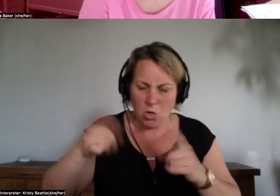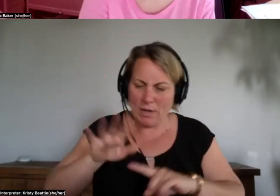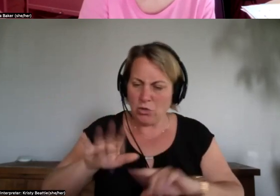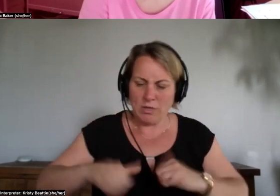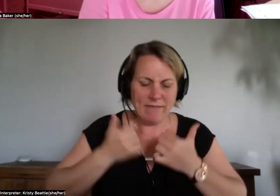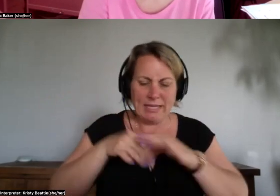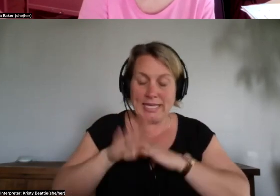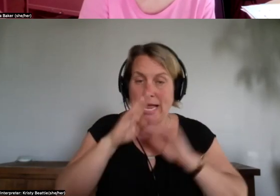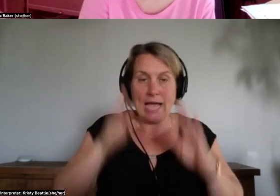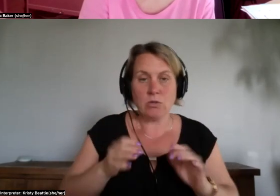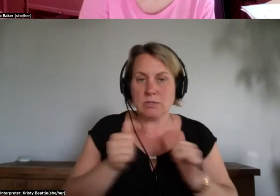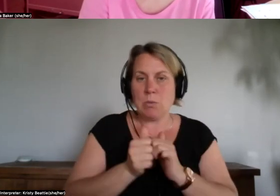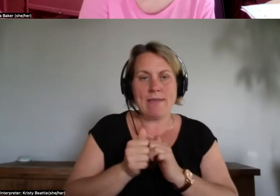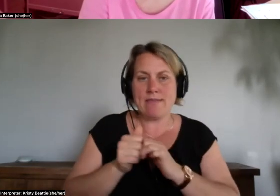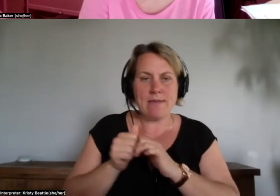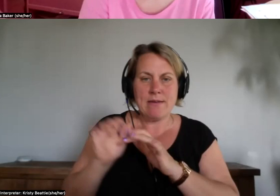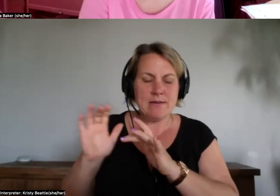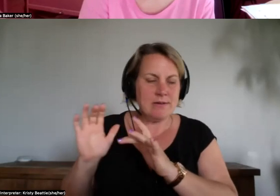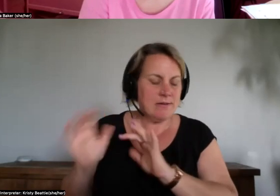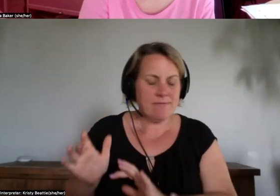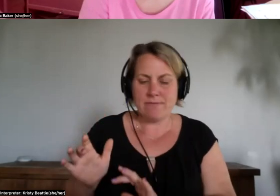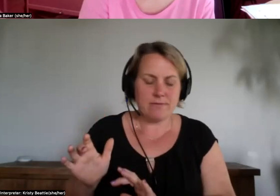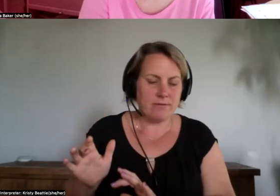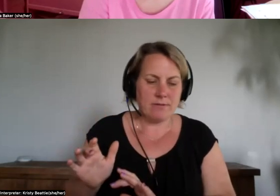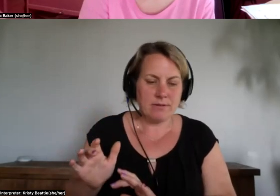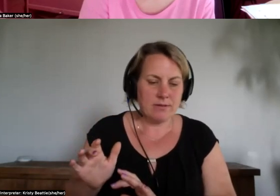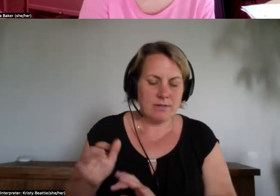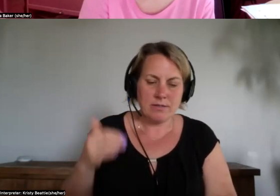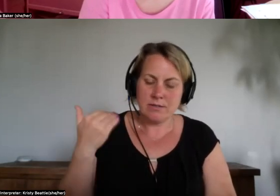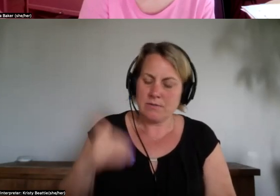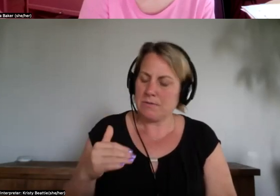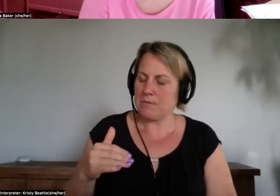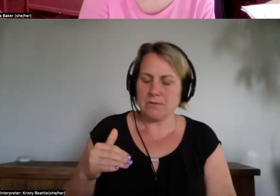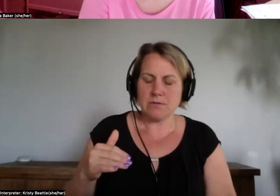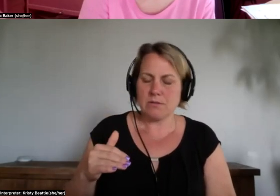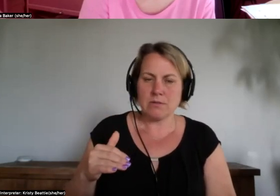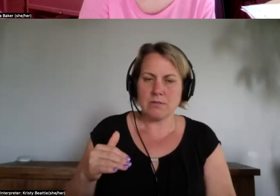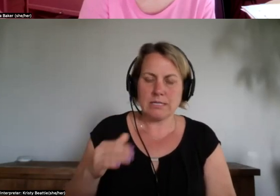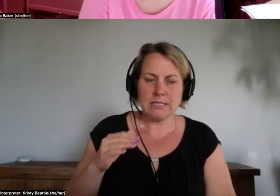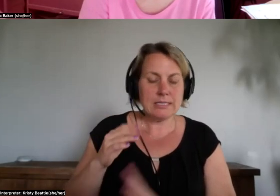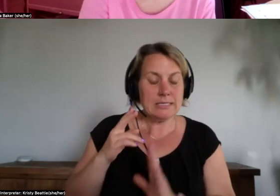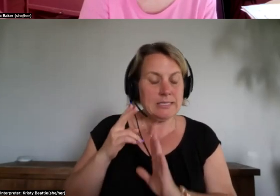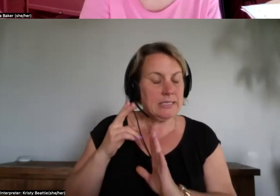it's a huge distortion and it is hell so